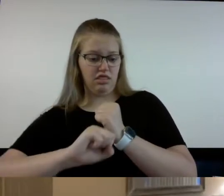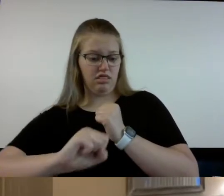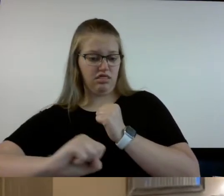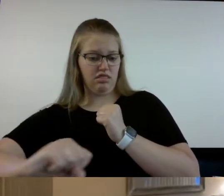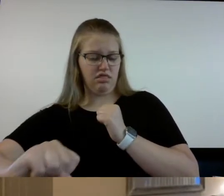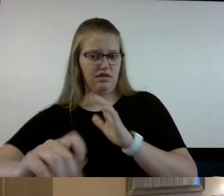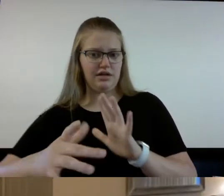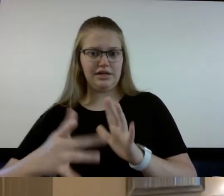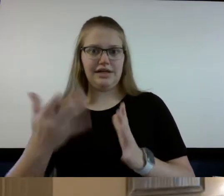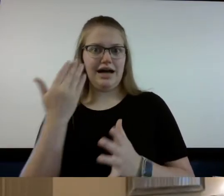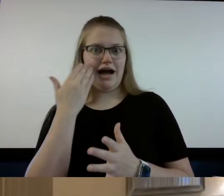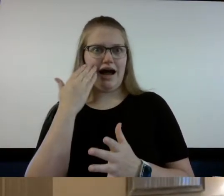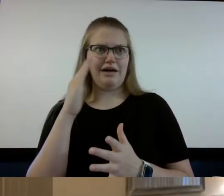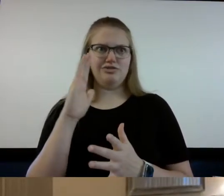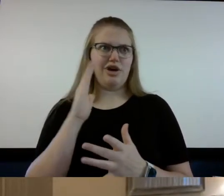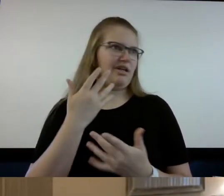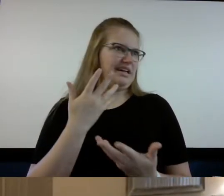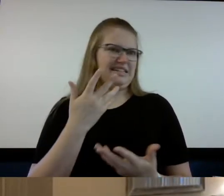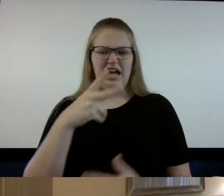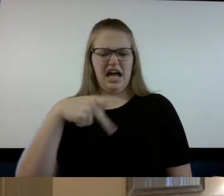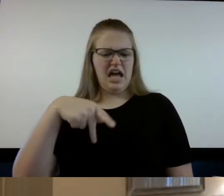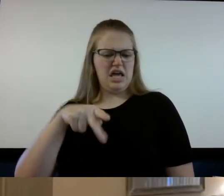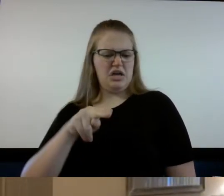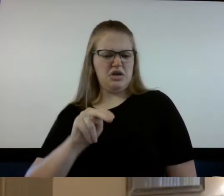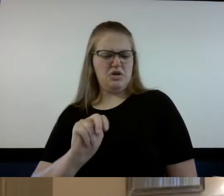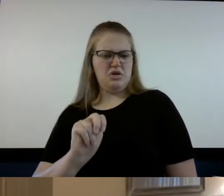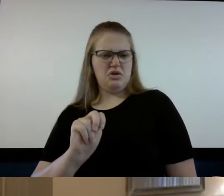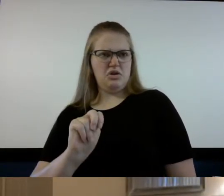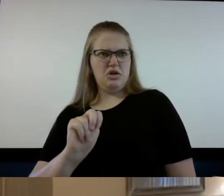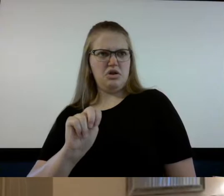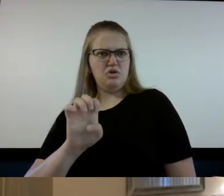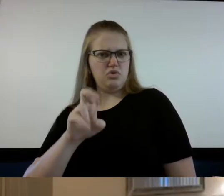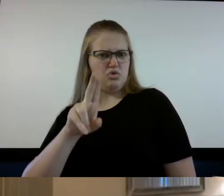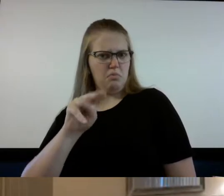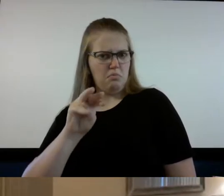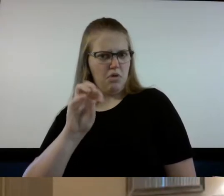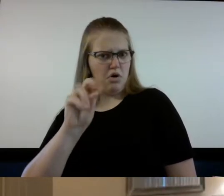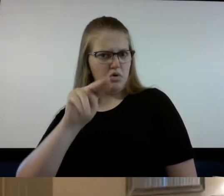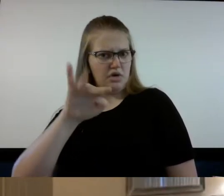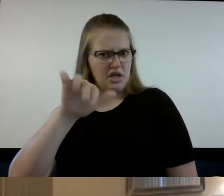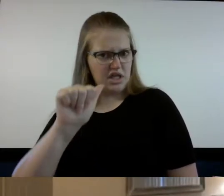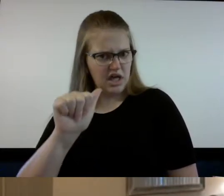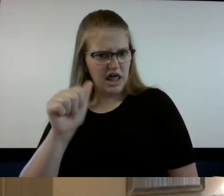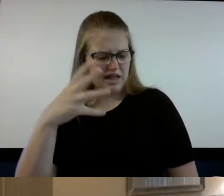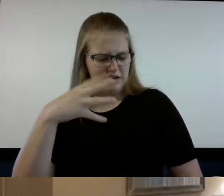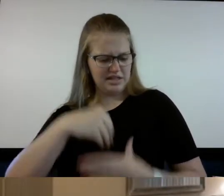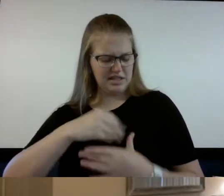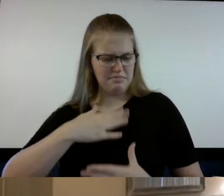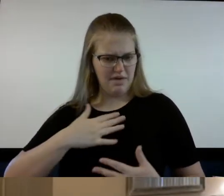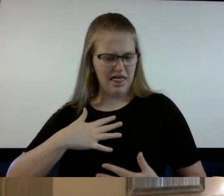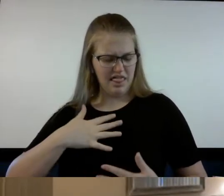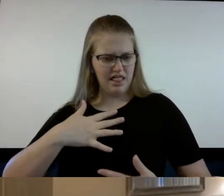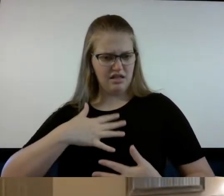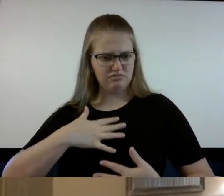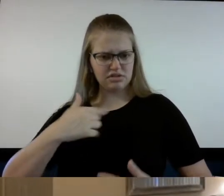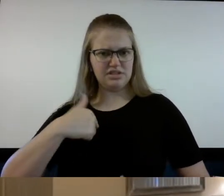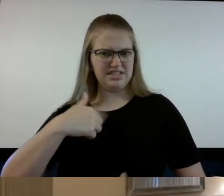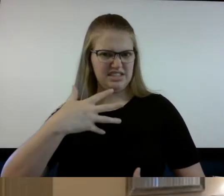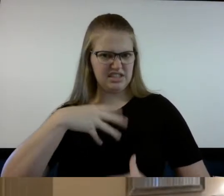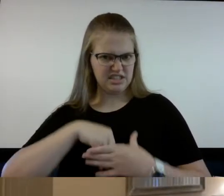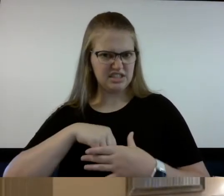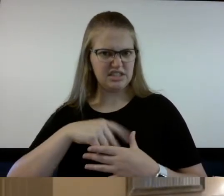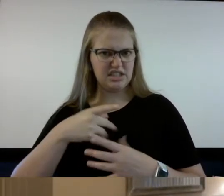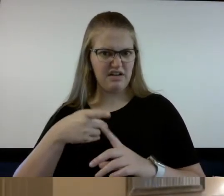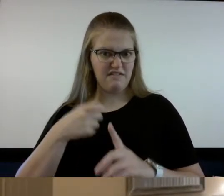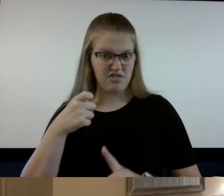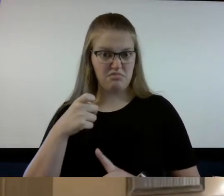don't know what kind of pneumonia double pneumonia or whatever that had ended up getting into my lungs from the